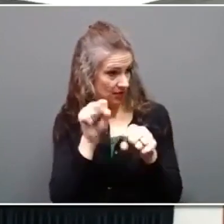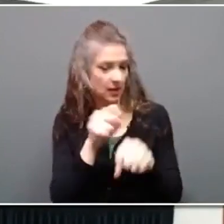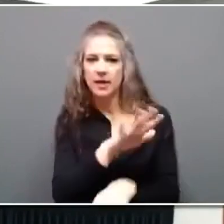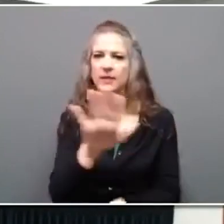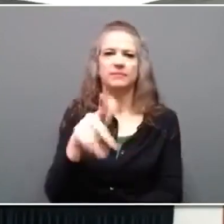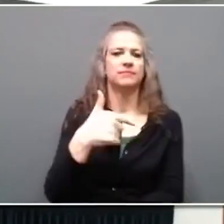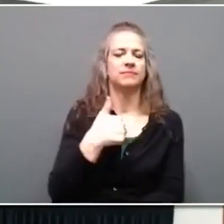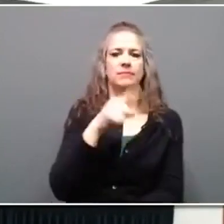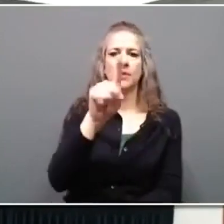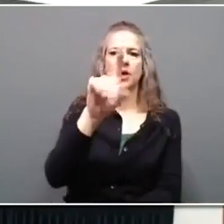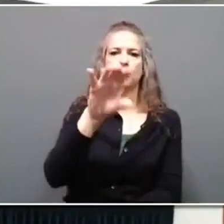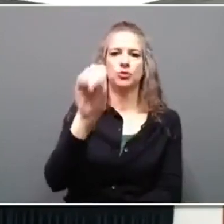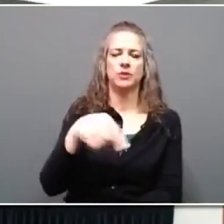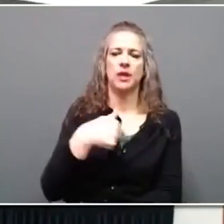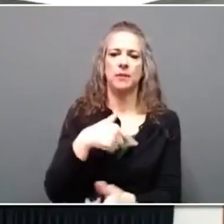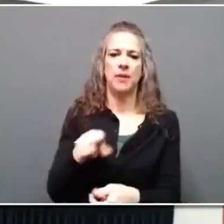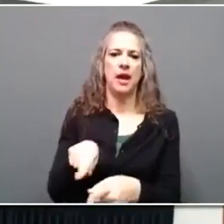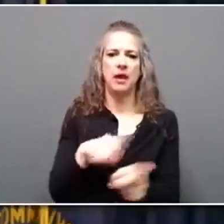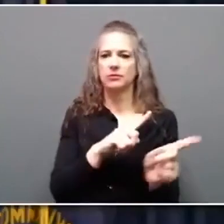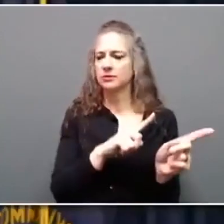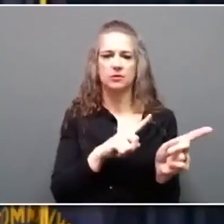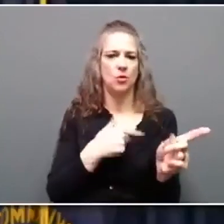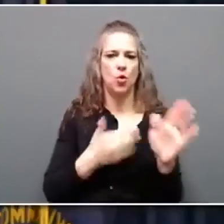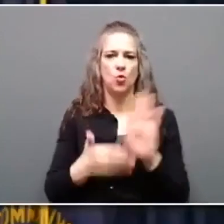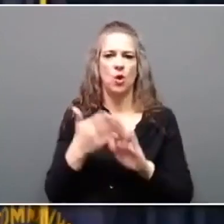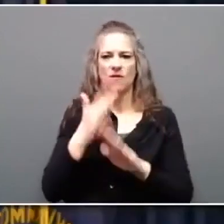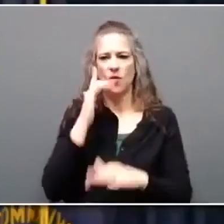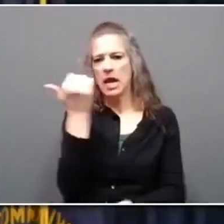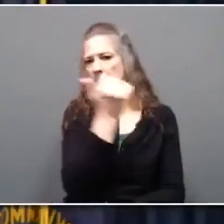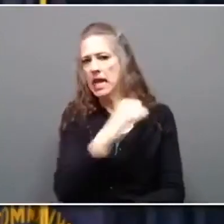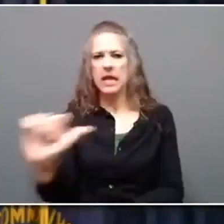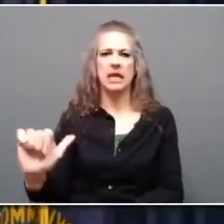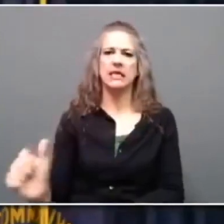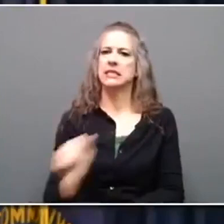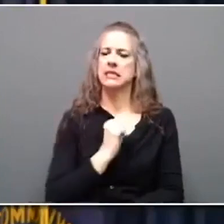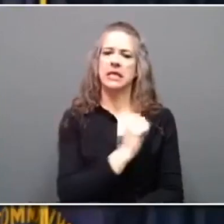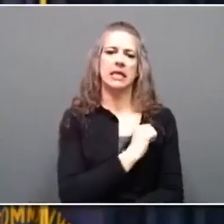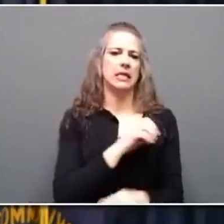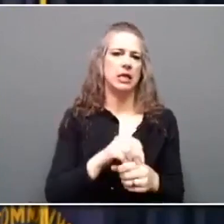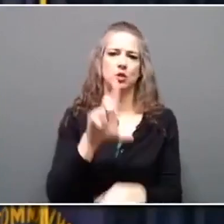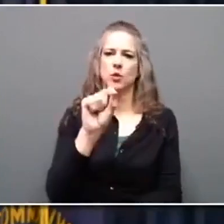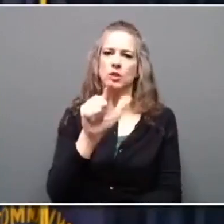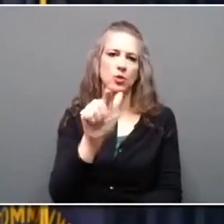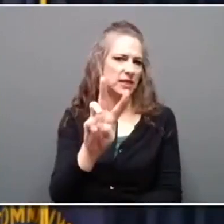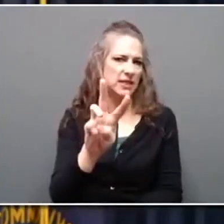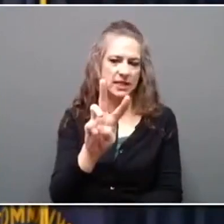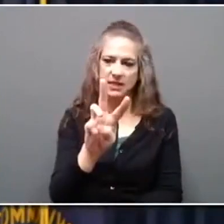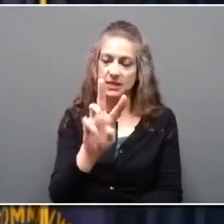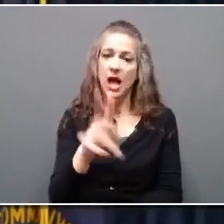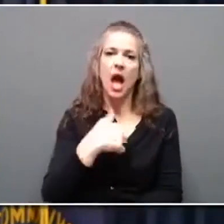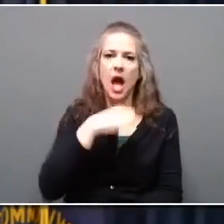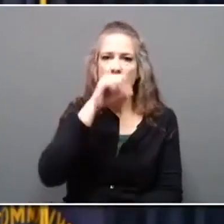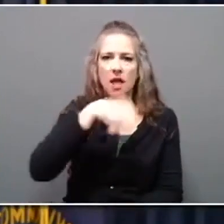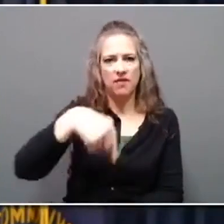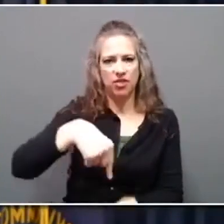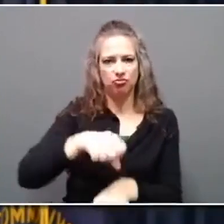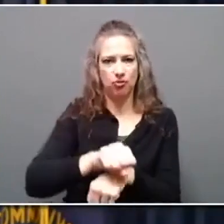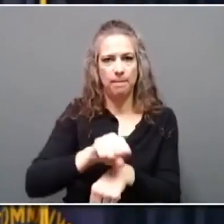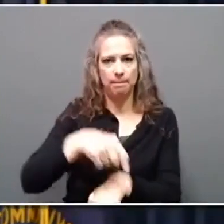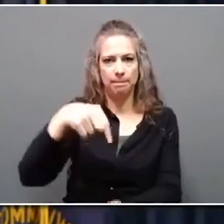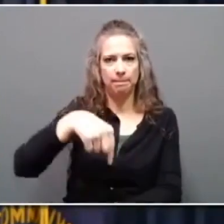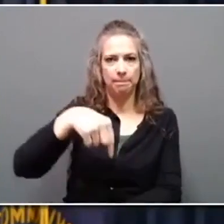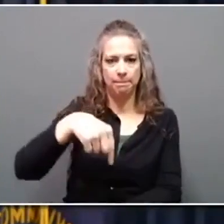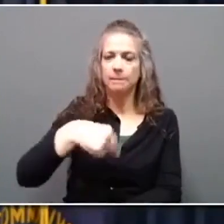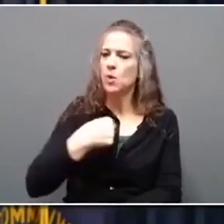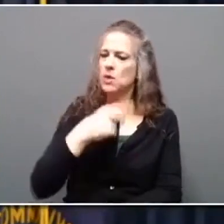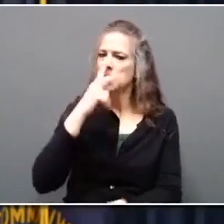totally ruling out a run for any open Senate seat in 2026. I love this job. We're seeing amazing things